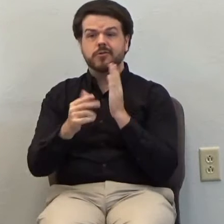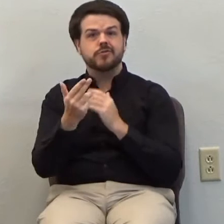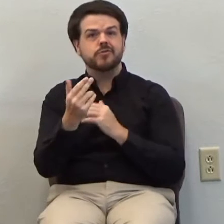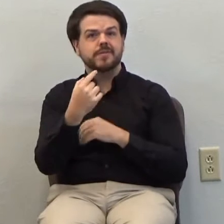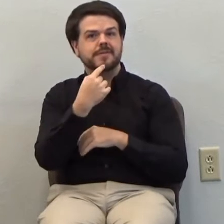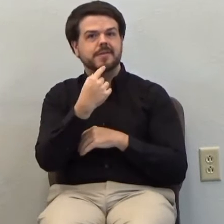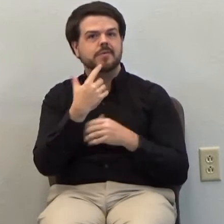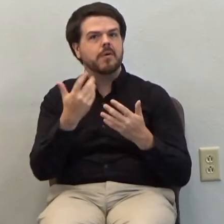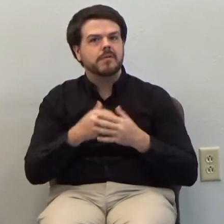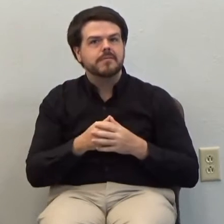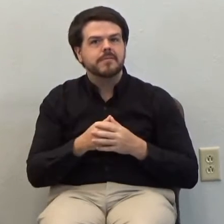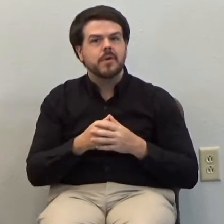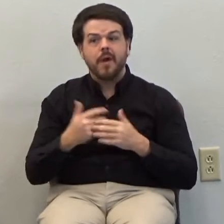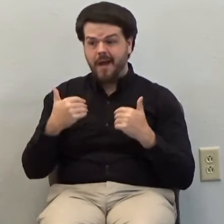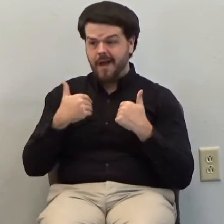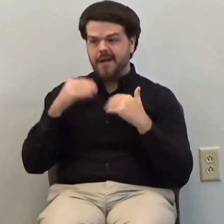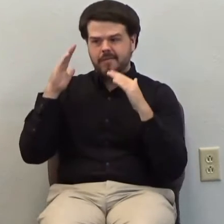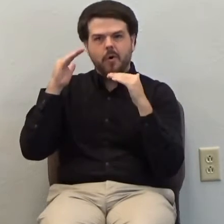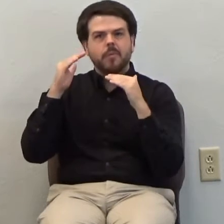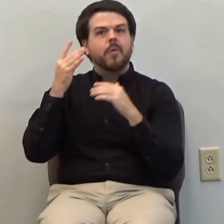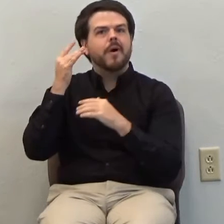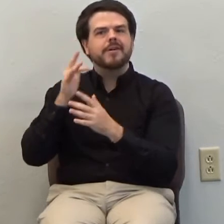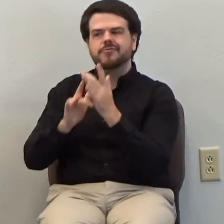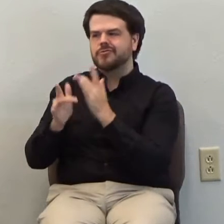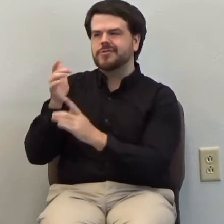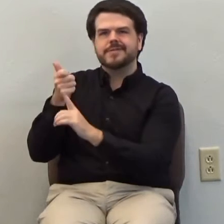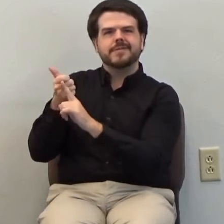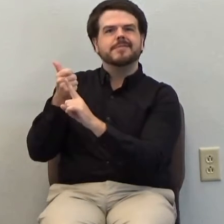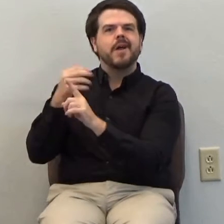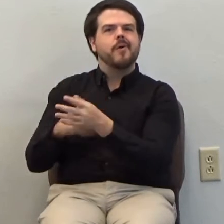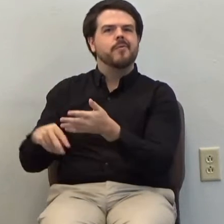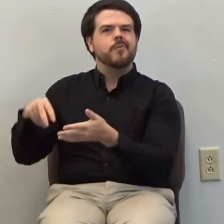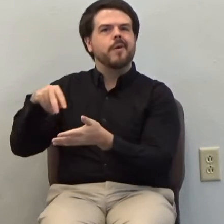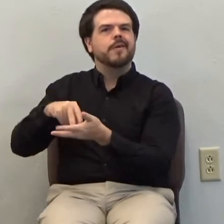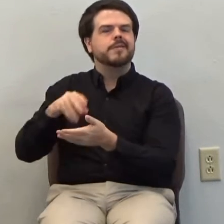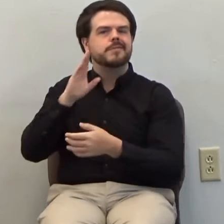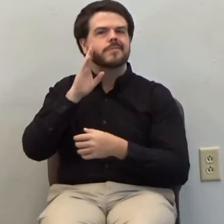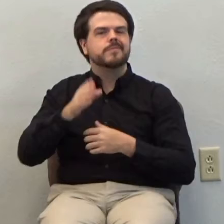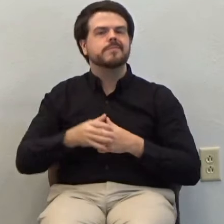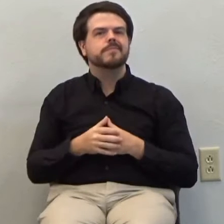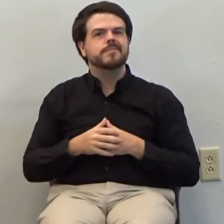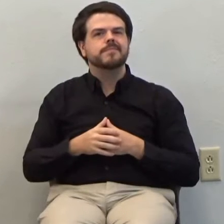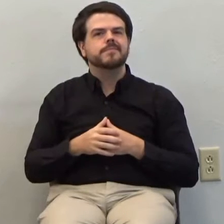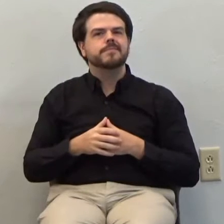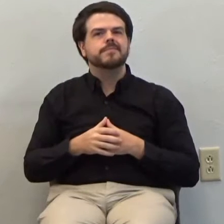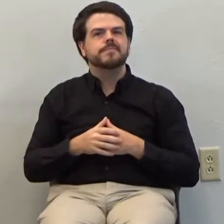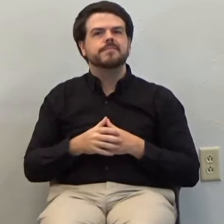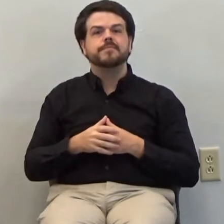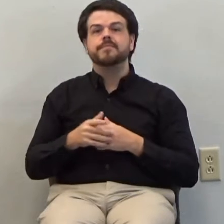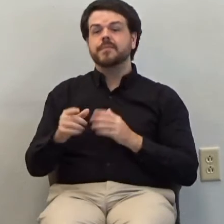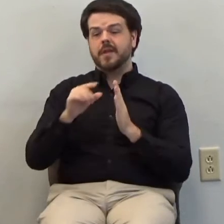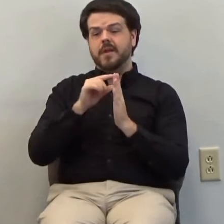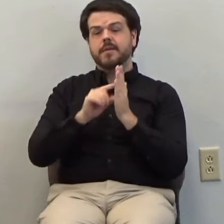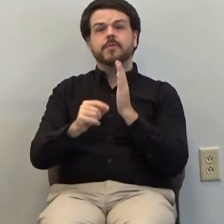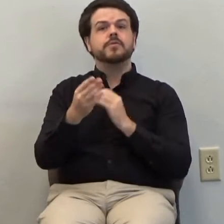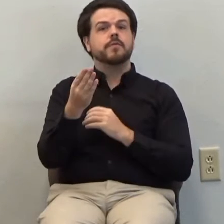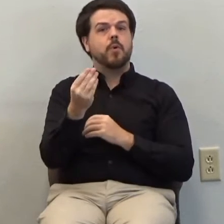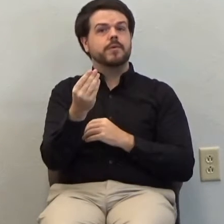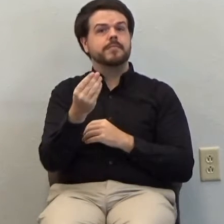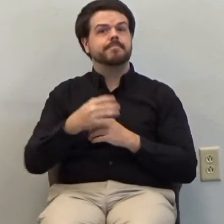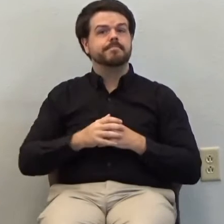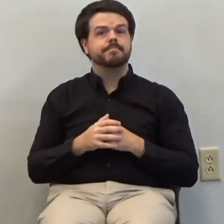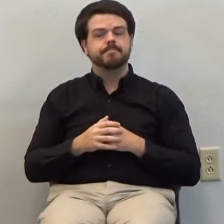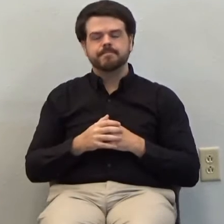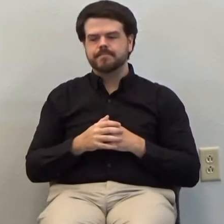raise our bodies. So today we'll hear the Lord's voice from the following words of verse 14. These